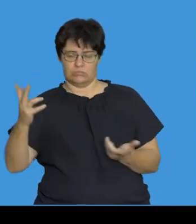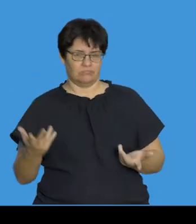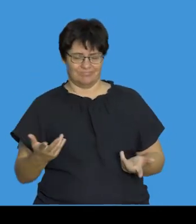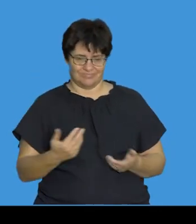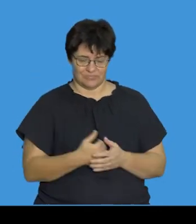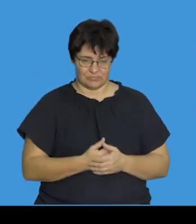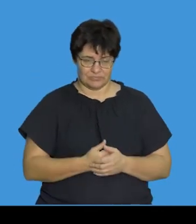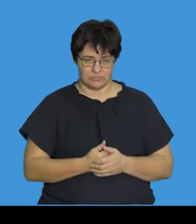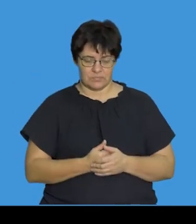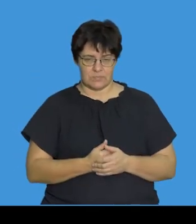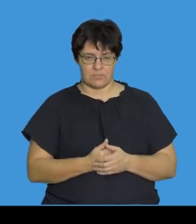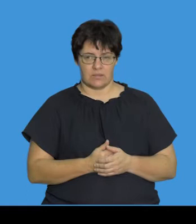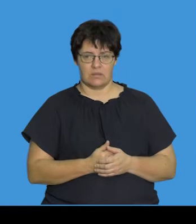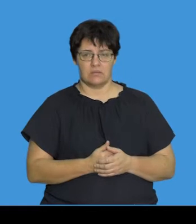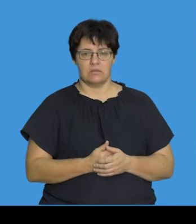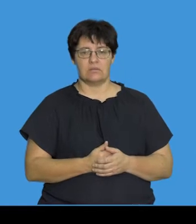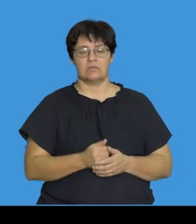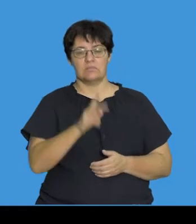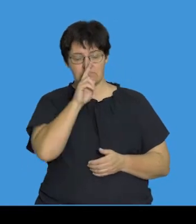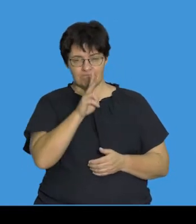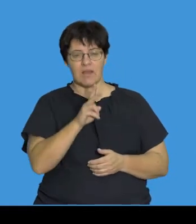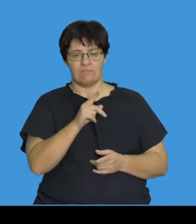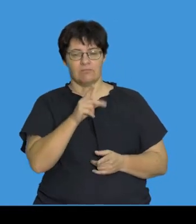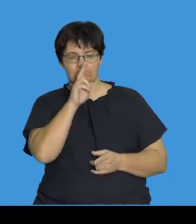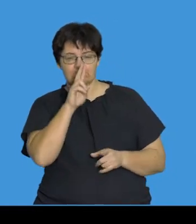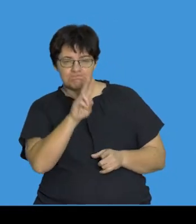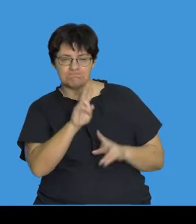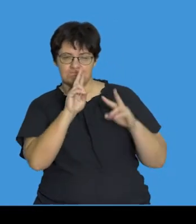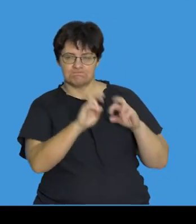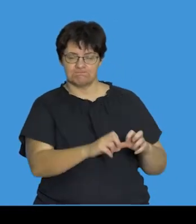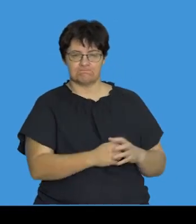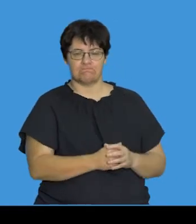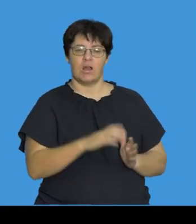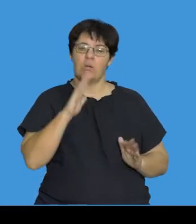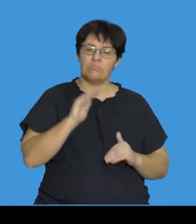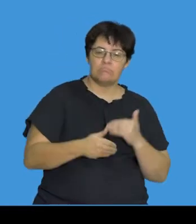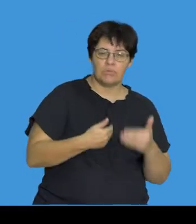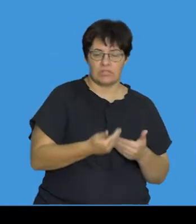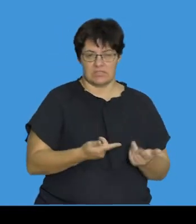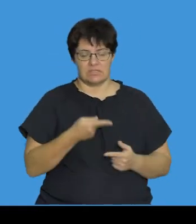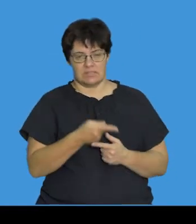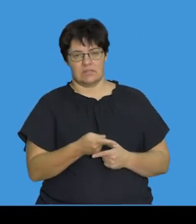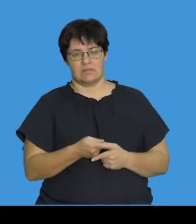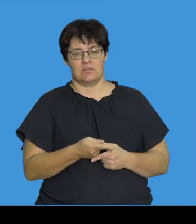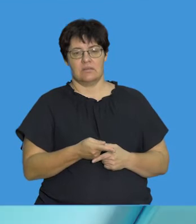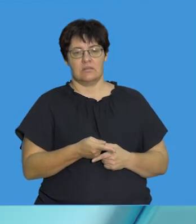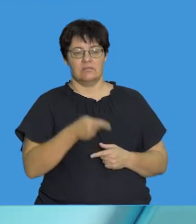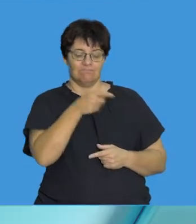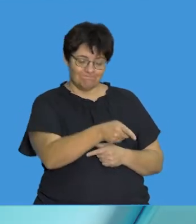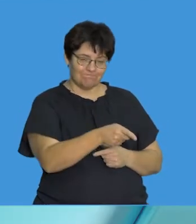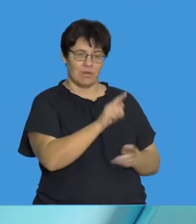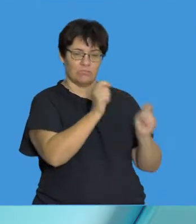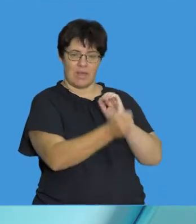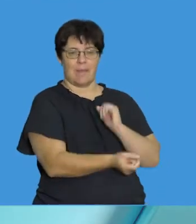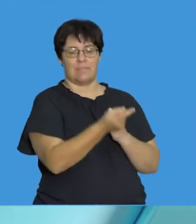absent in this specific chromosome. So, guys, we've spent some time looking at the process of